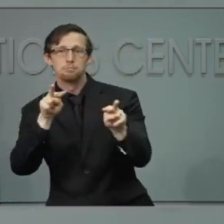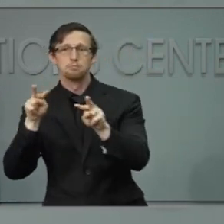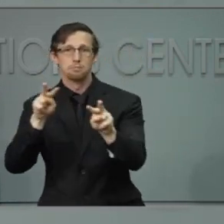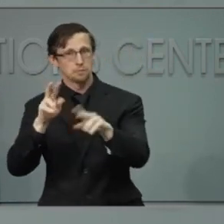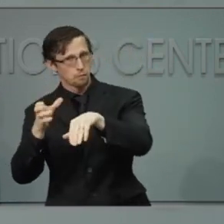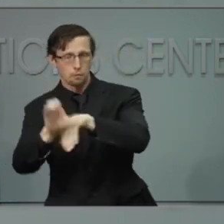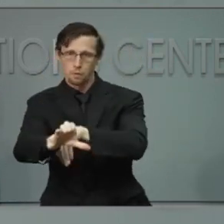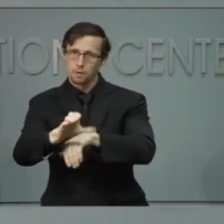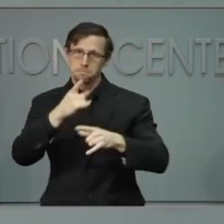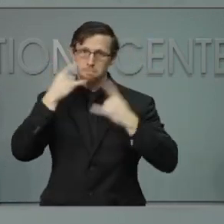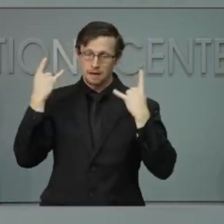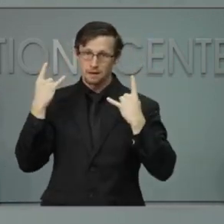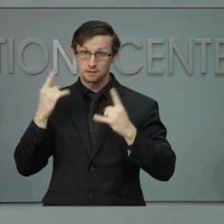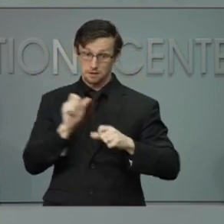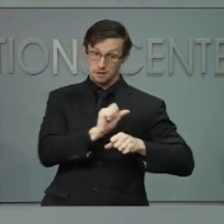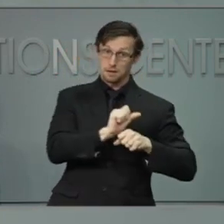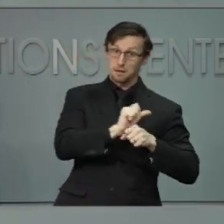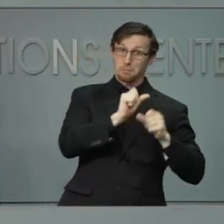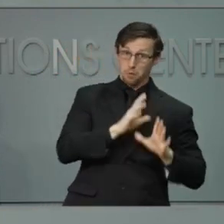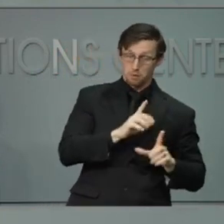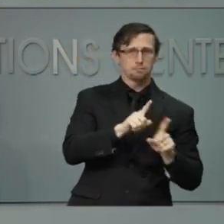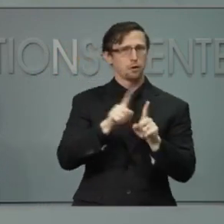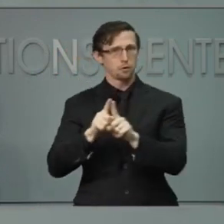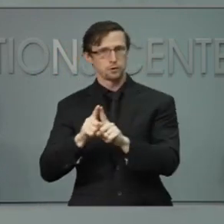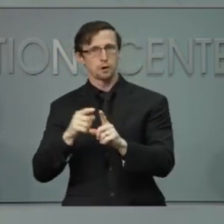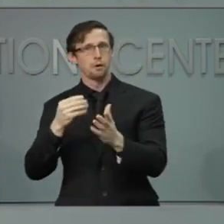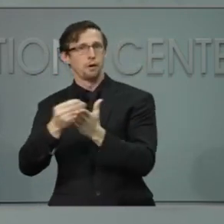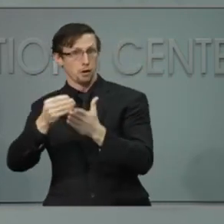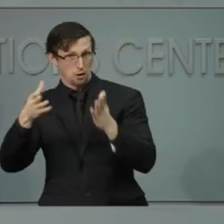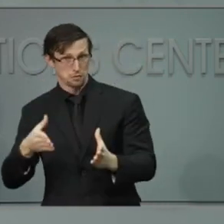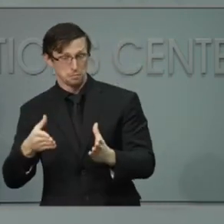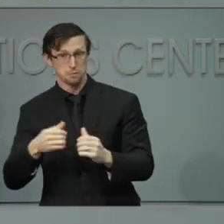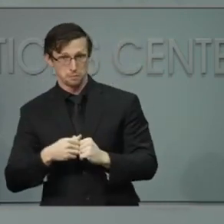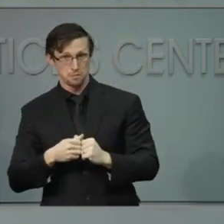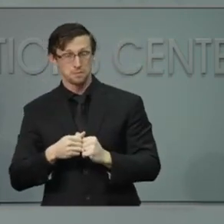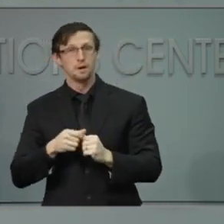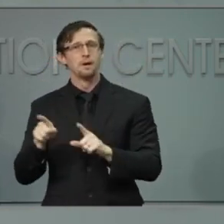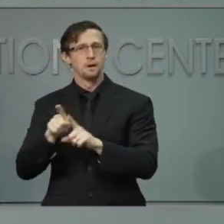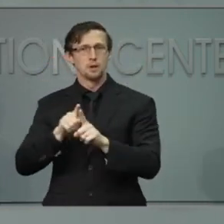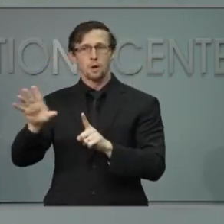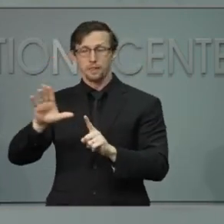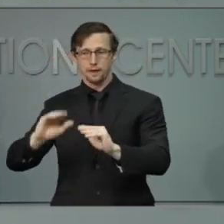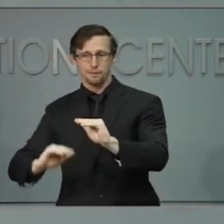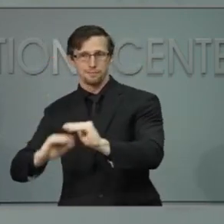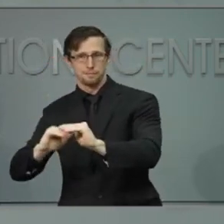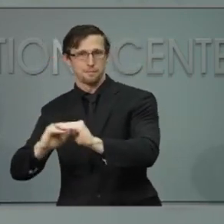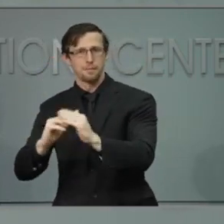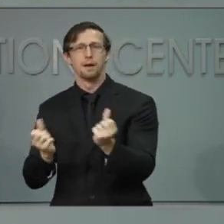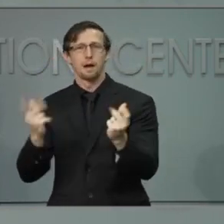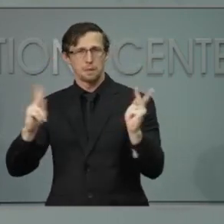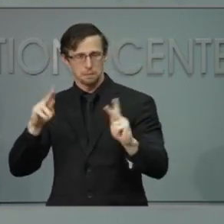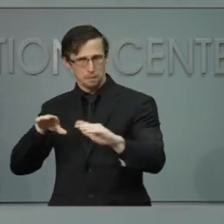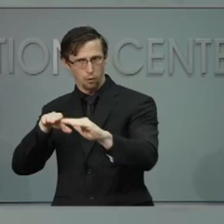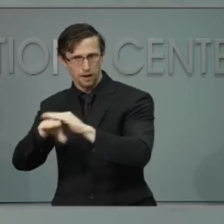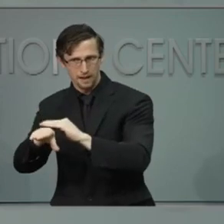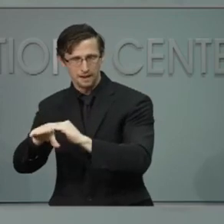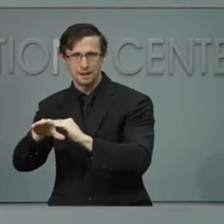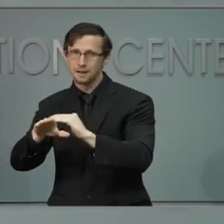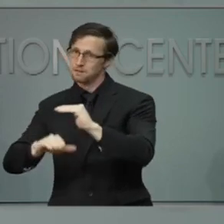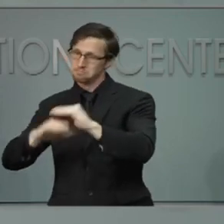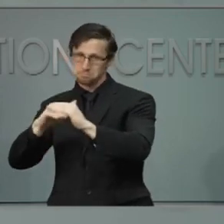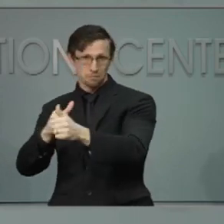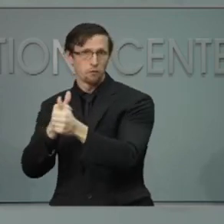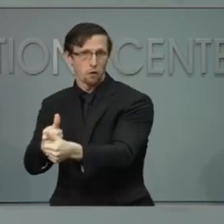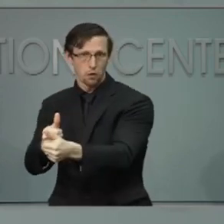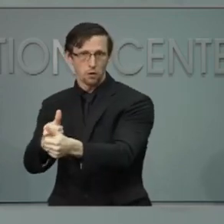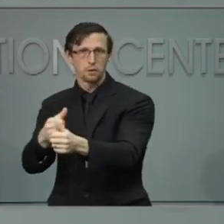staff and customers, and that they are abiding by capacity limits so that people can stay distant and